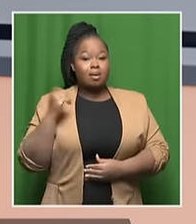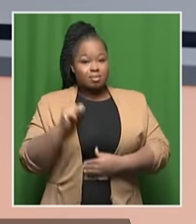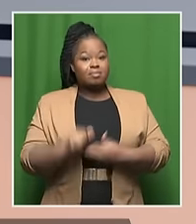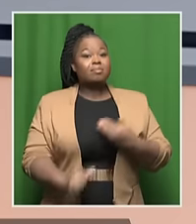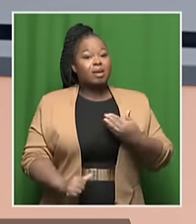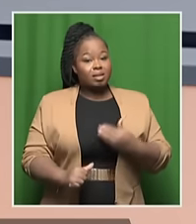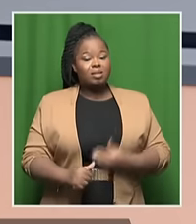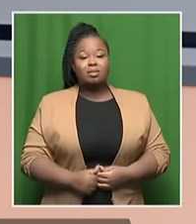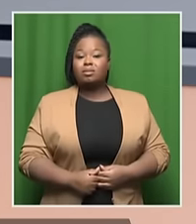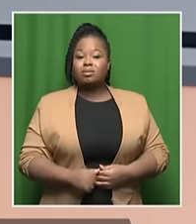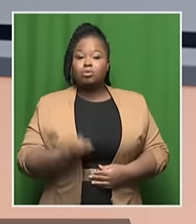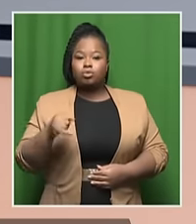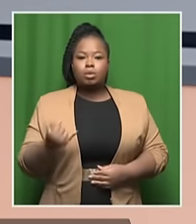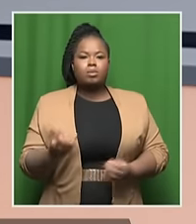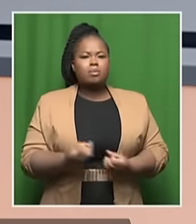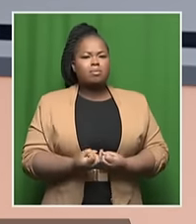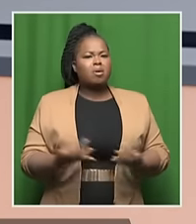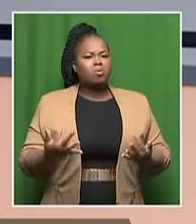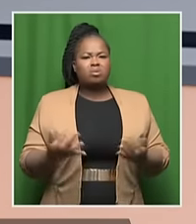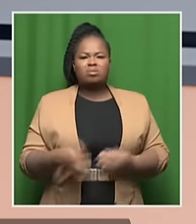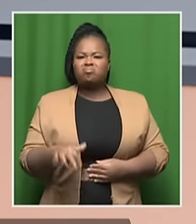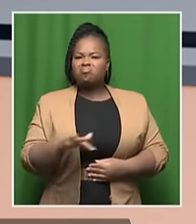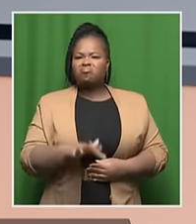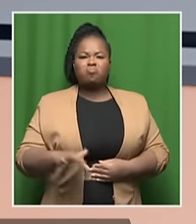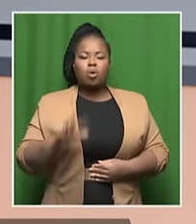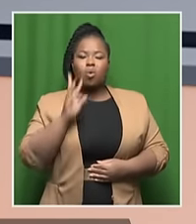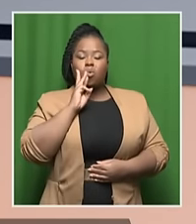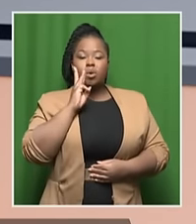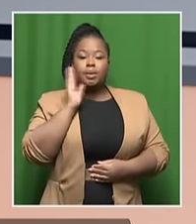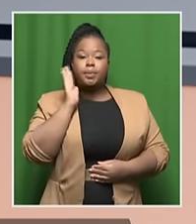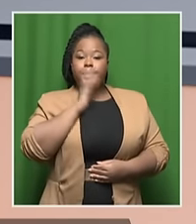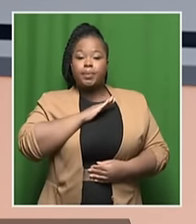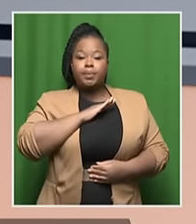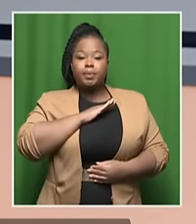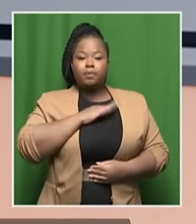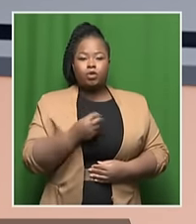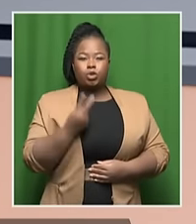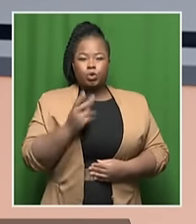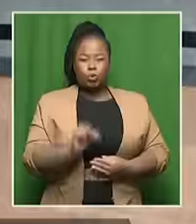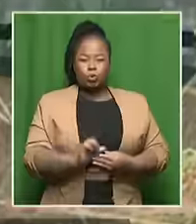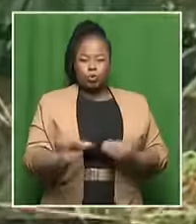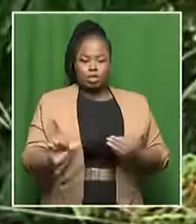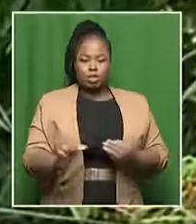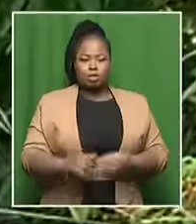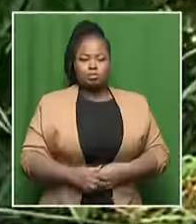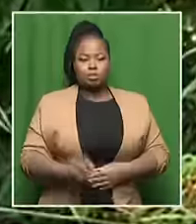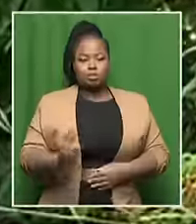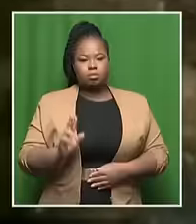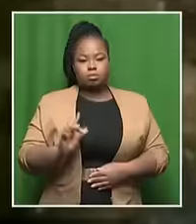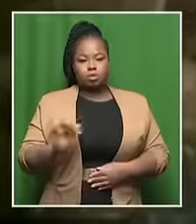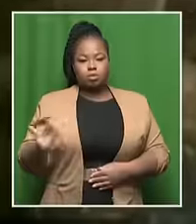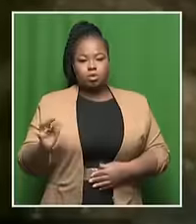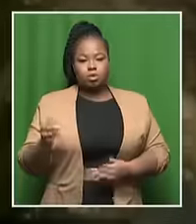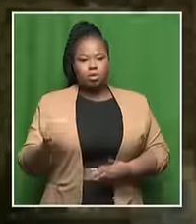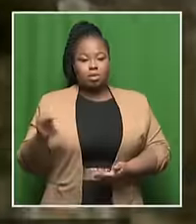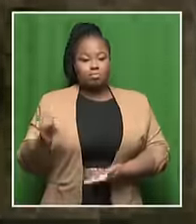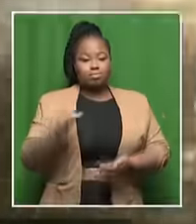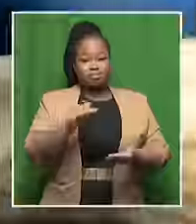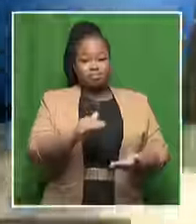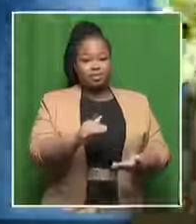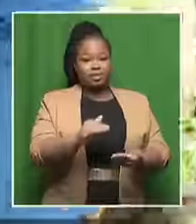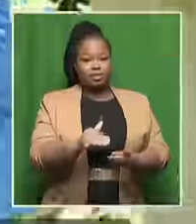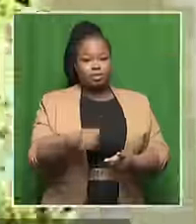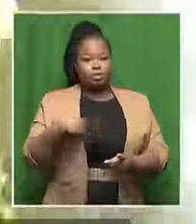when Johannesburg was left without water for almost two weeks after a breakdown. Rand Water, which supplies three